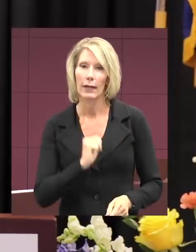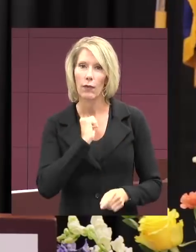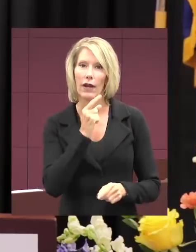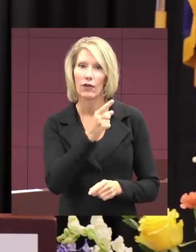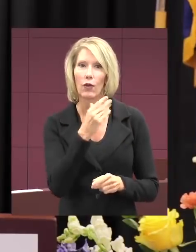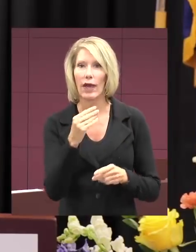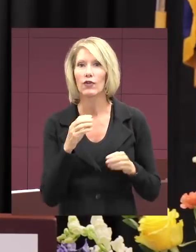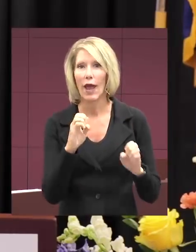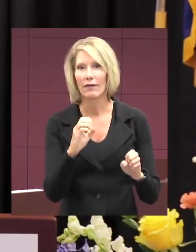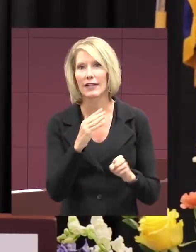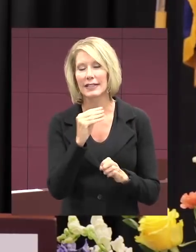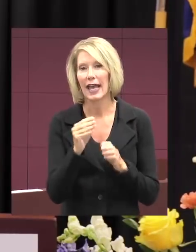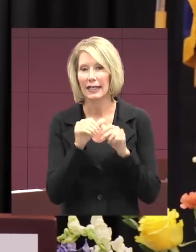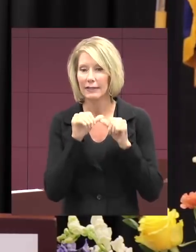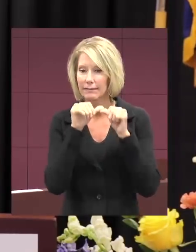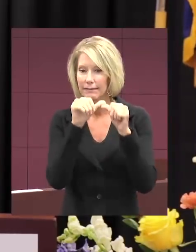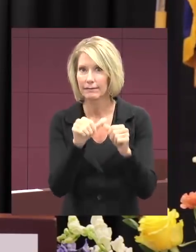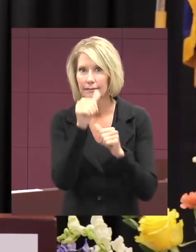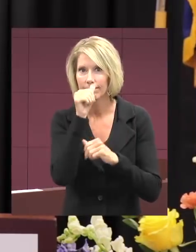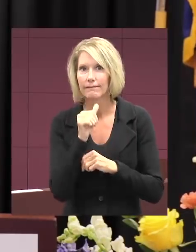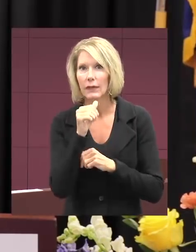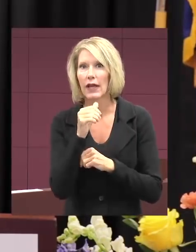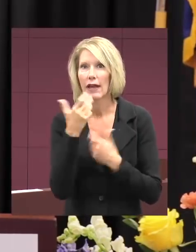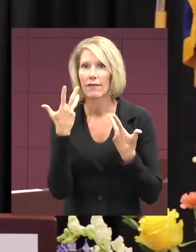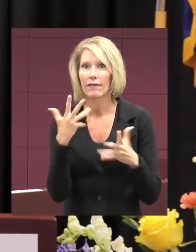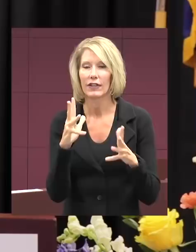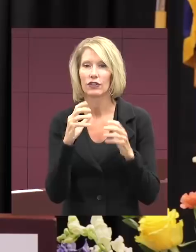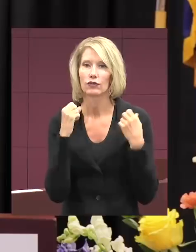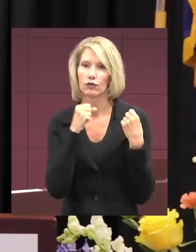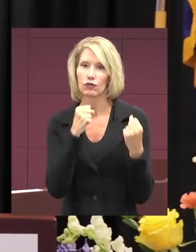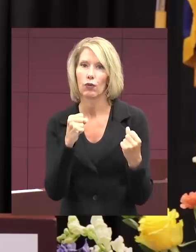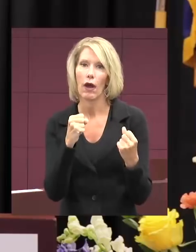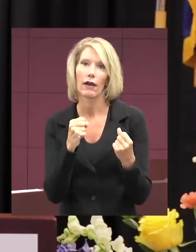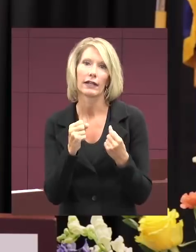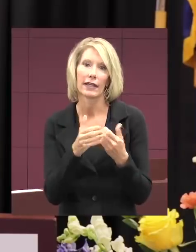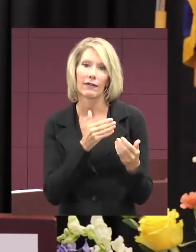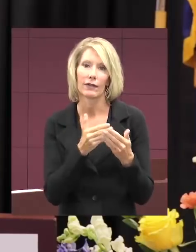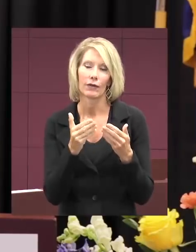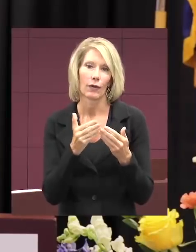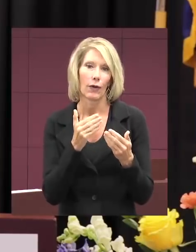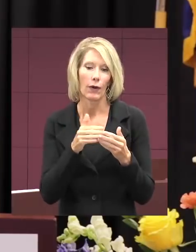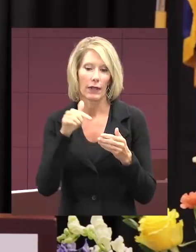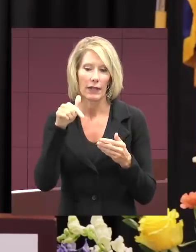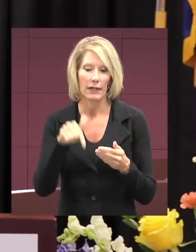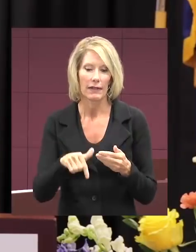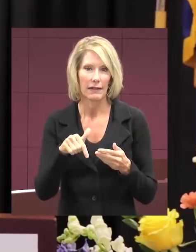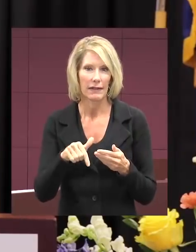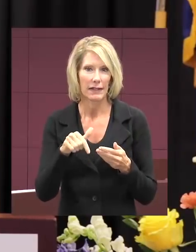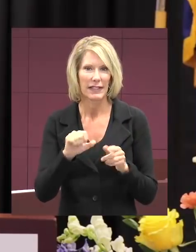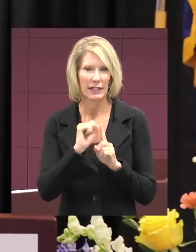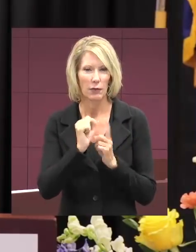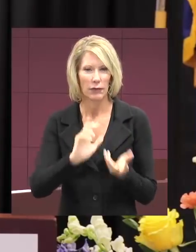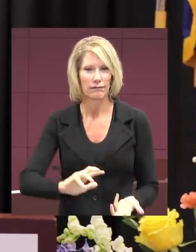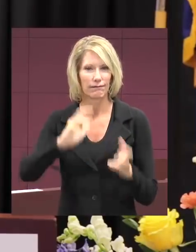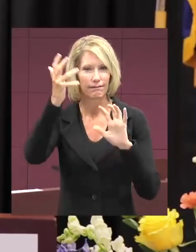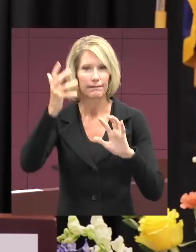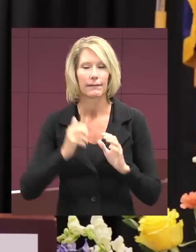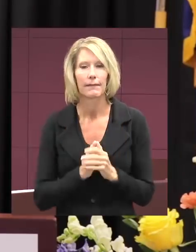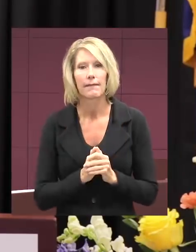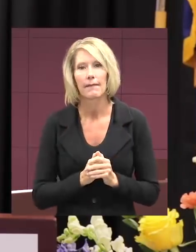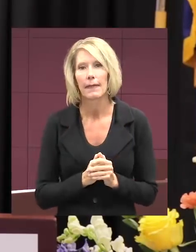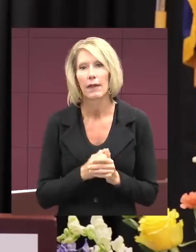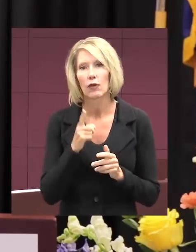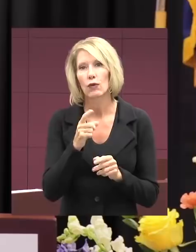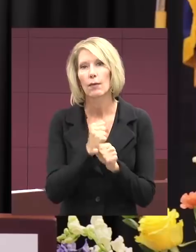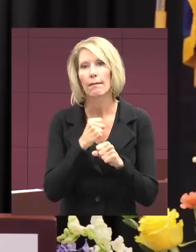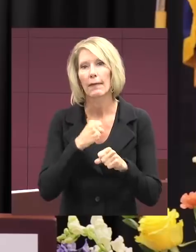your efforts and your diligence in finishing strong despite these unforeseen challenges. You are making